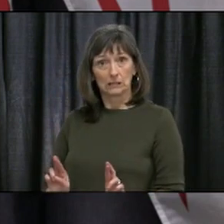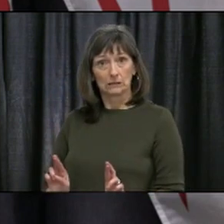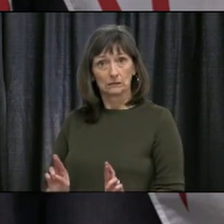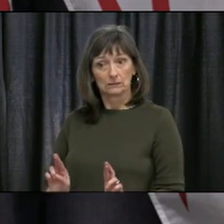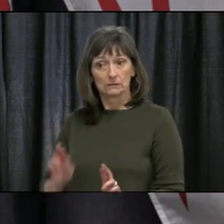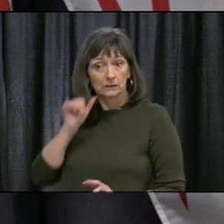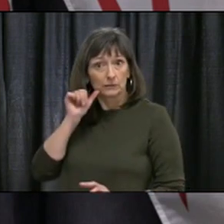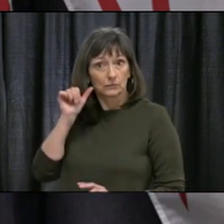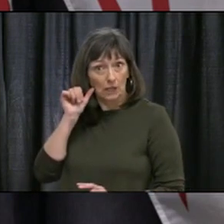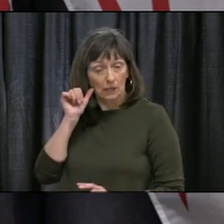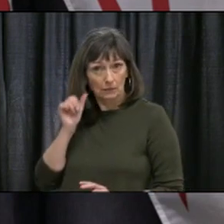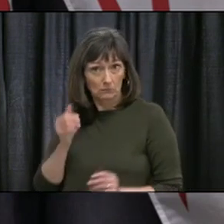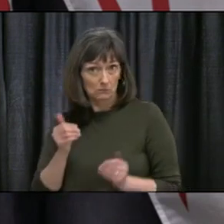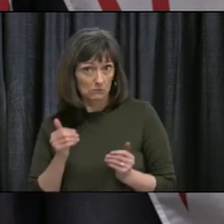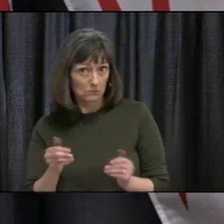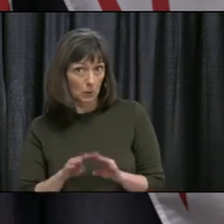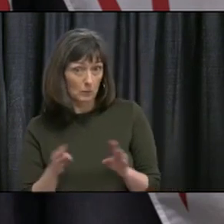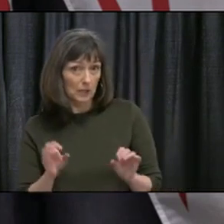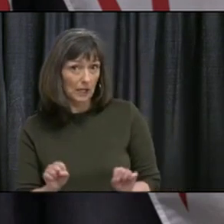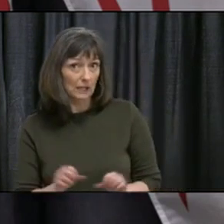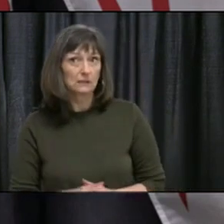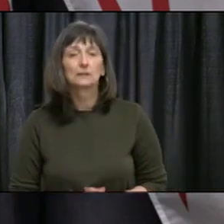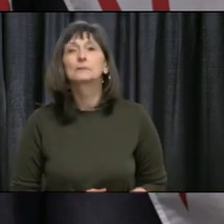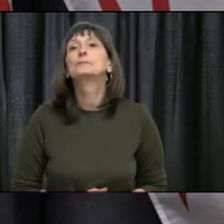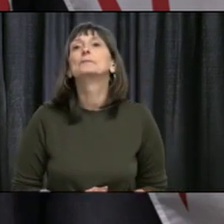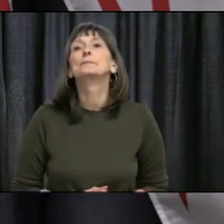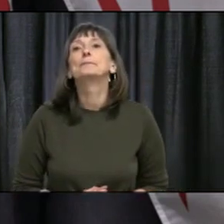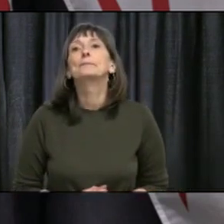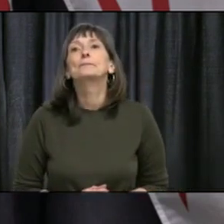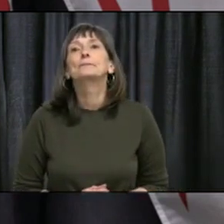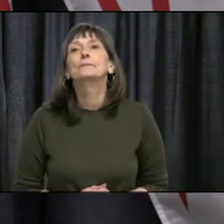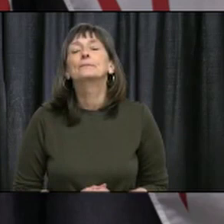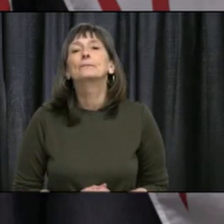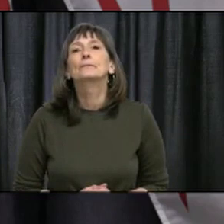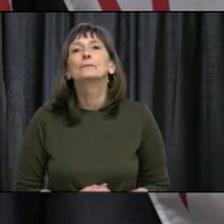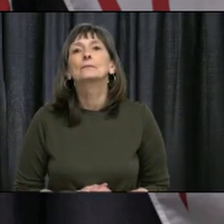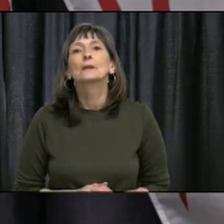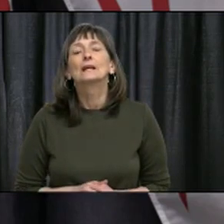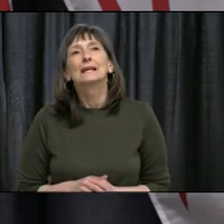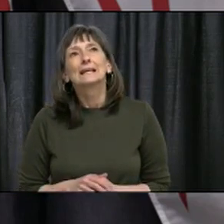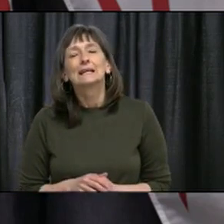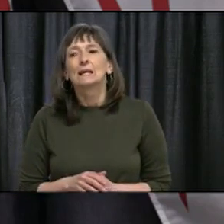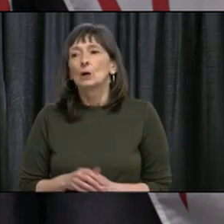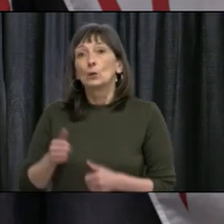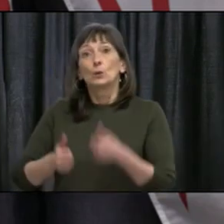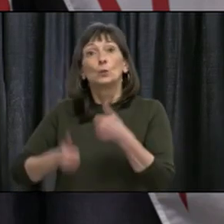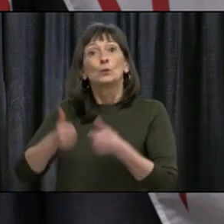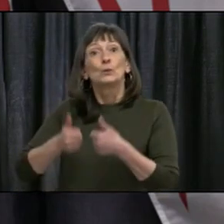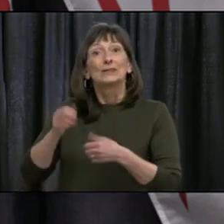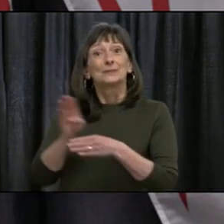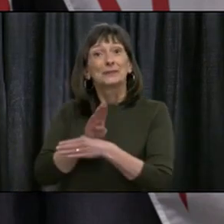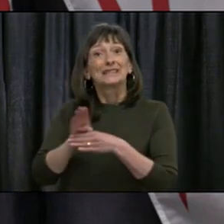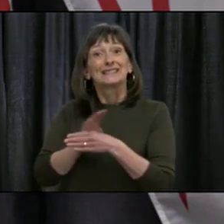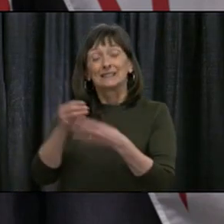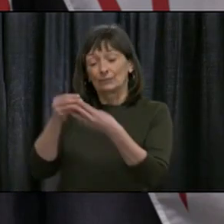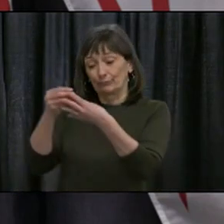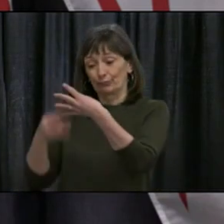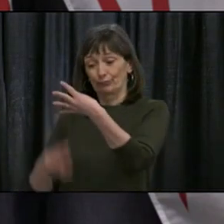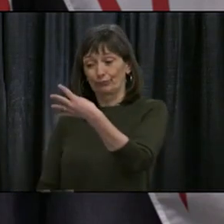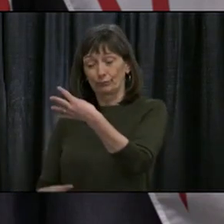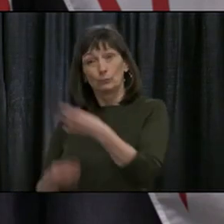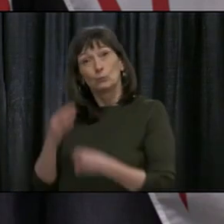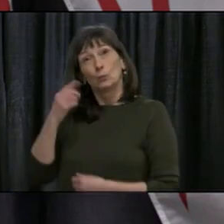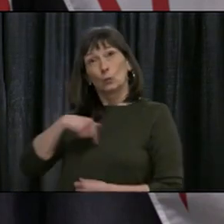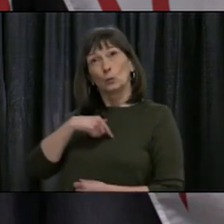So we, you know, certainly from a determining and low-risk business, it's impossible for us to know every business that's out